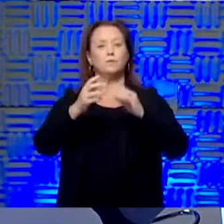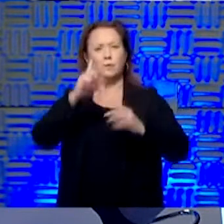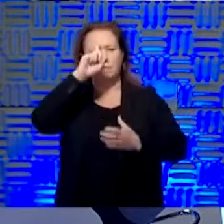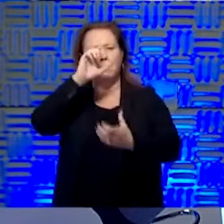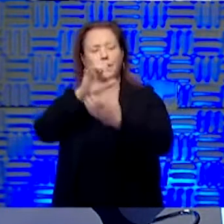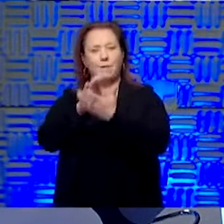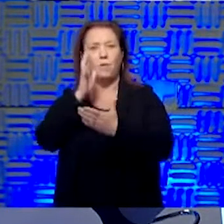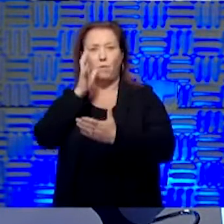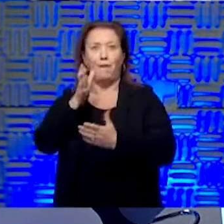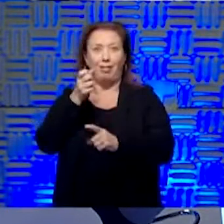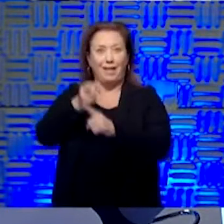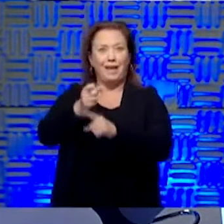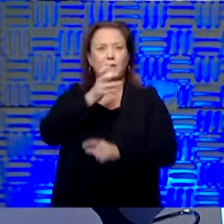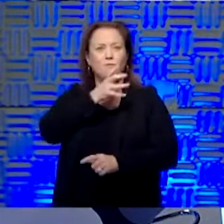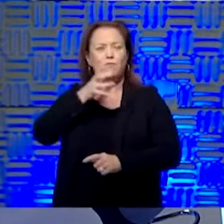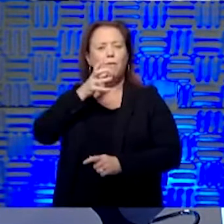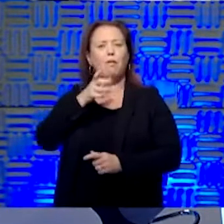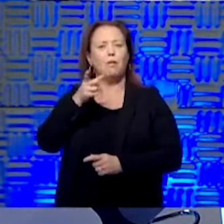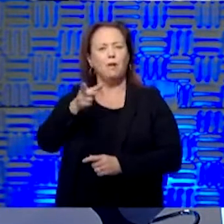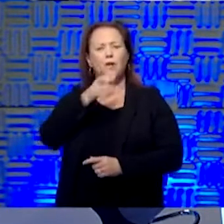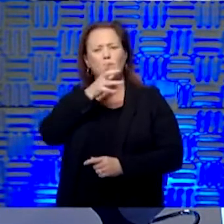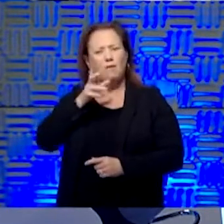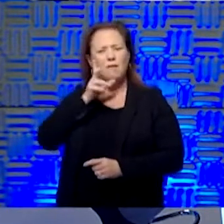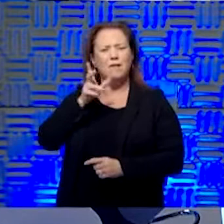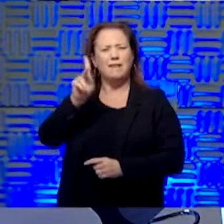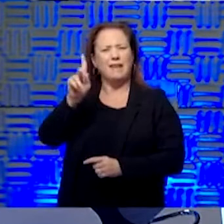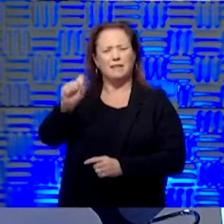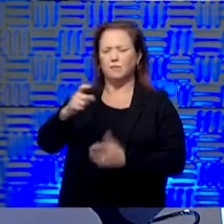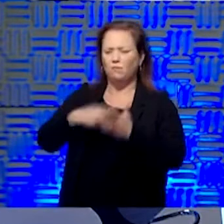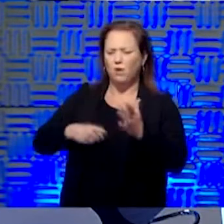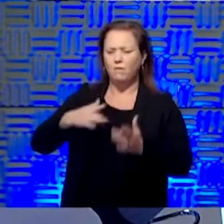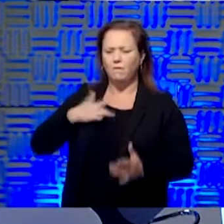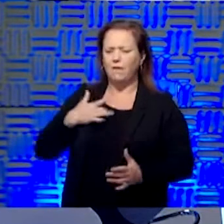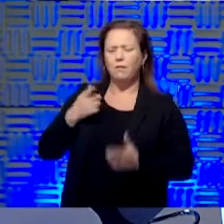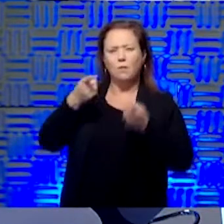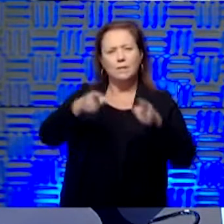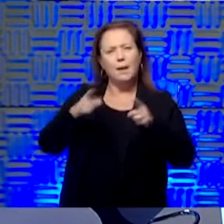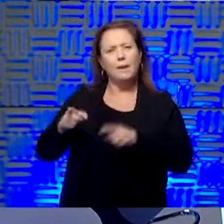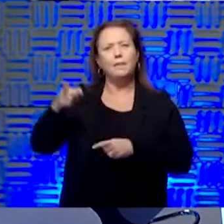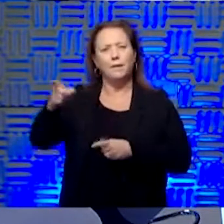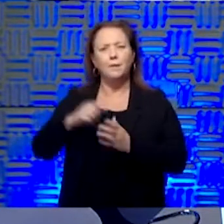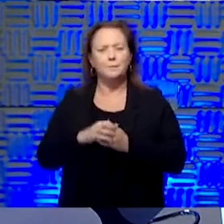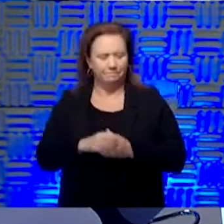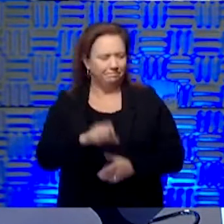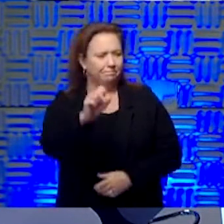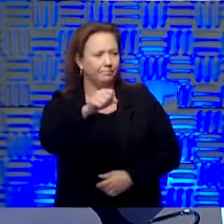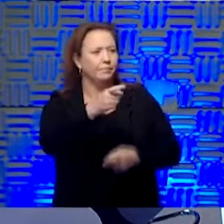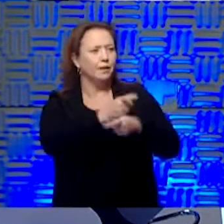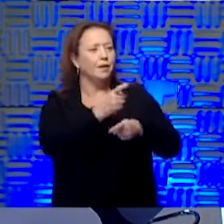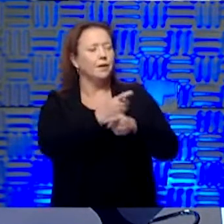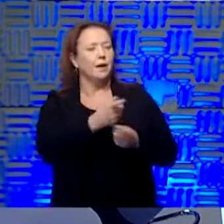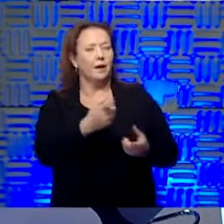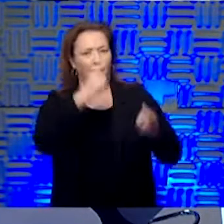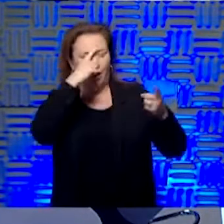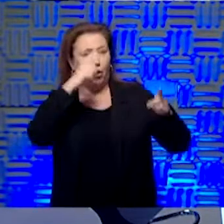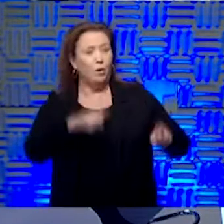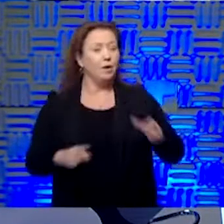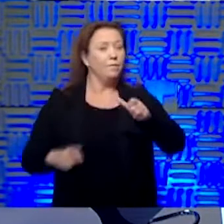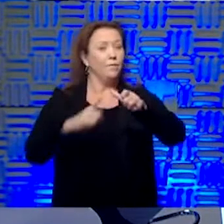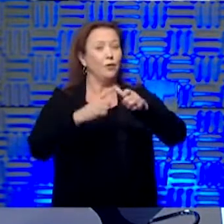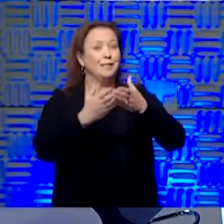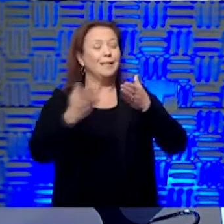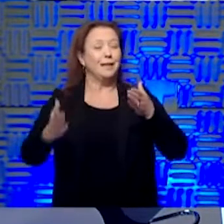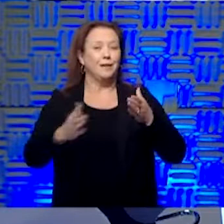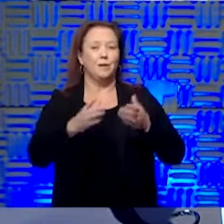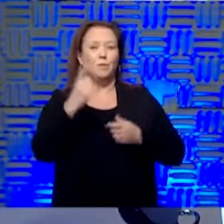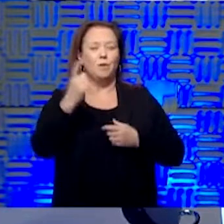it's going to go there. How is rural Kansas looking at this? What is your sense of what's going on out there? Yeah, well, I think, Dr. Stey, it's one of the first things I'd say is